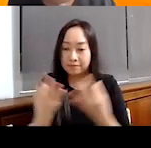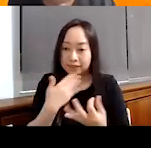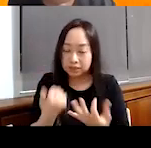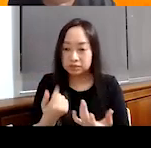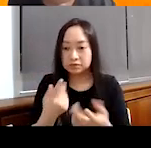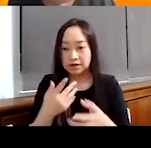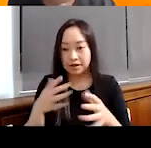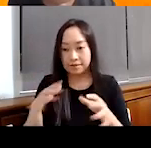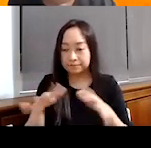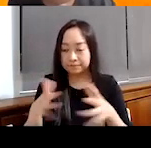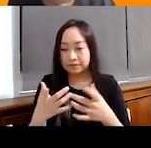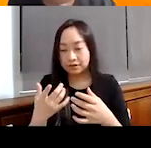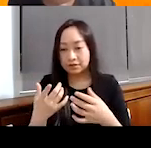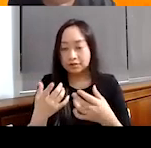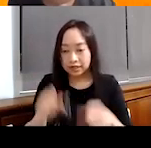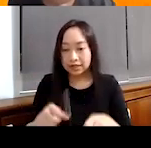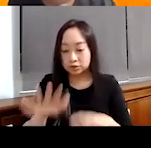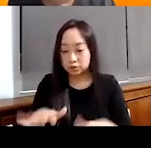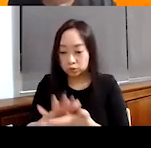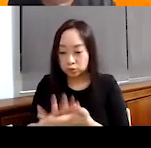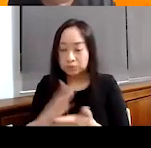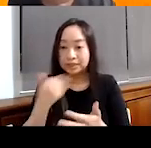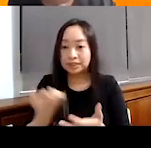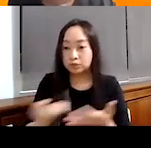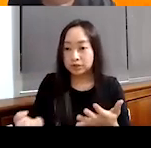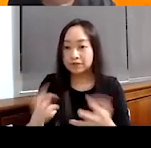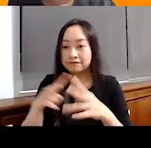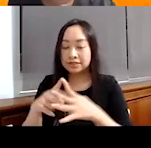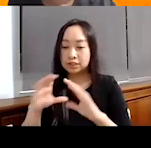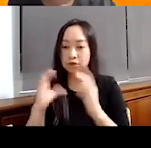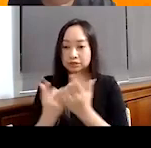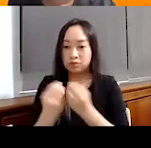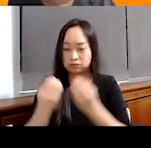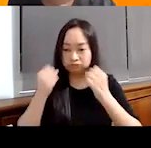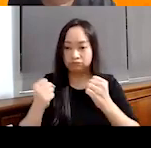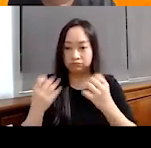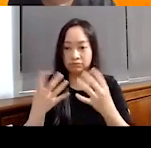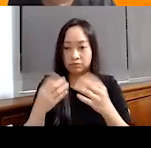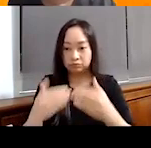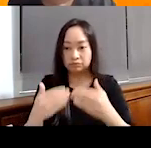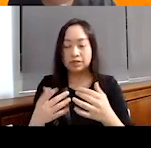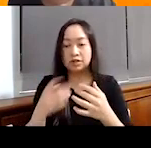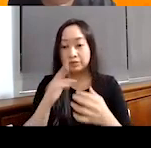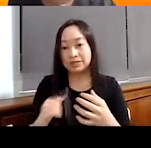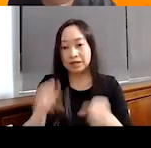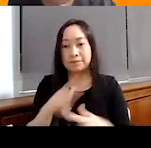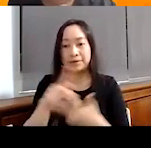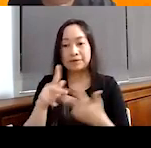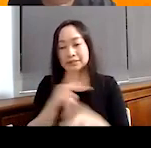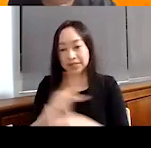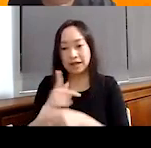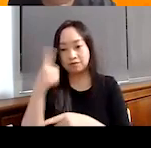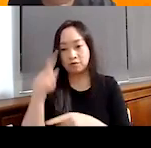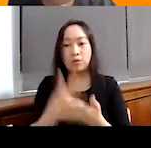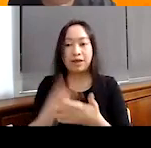better desire to care for their family, schools that are better equipped, village councils that are better, um, developed to really prioritize and care for the